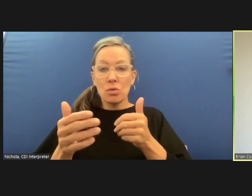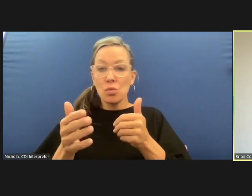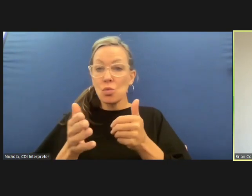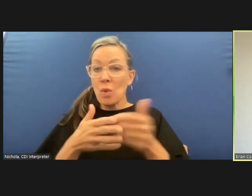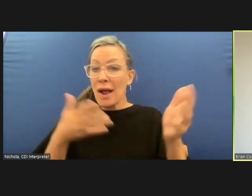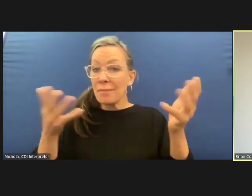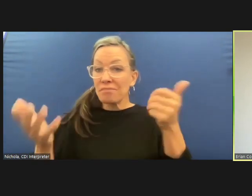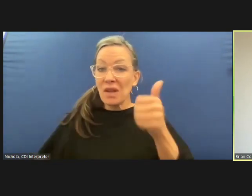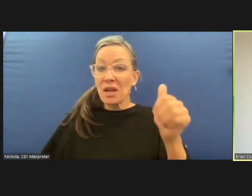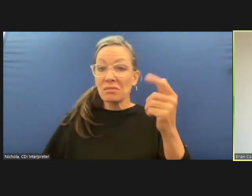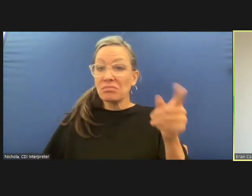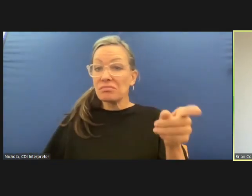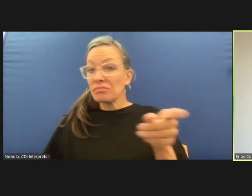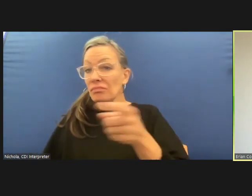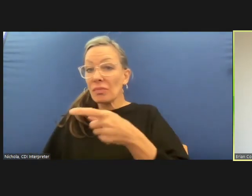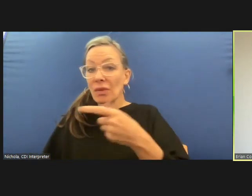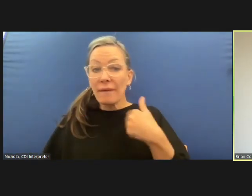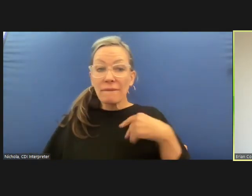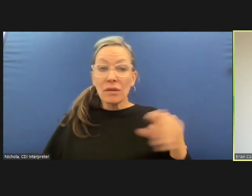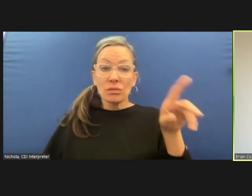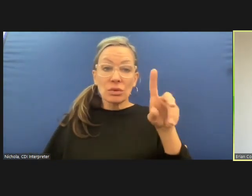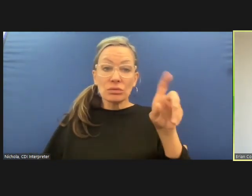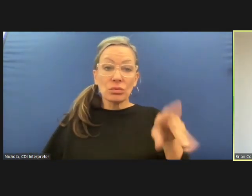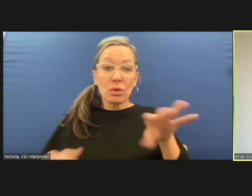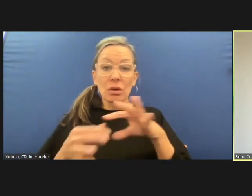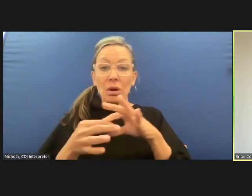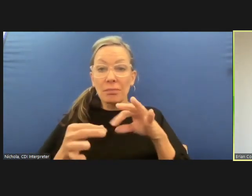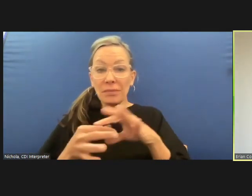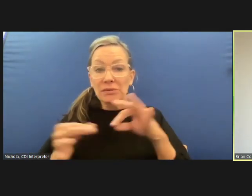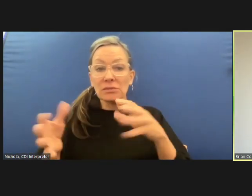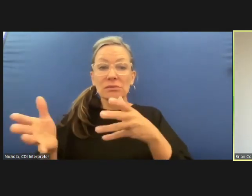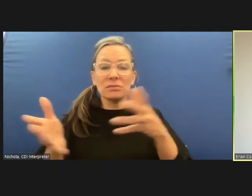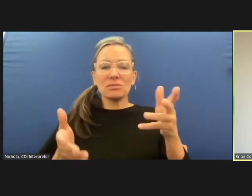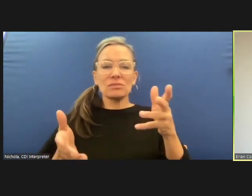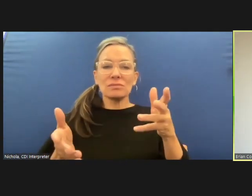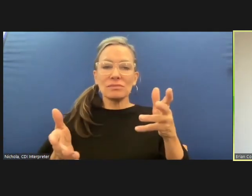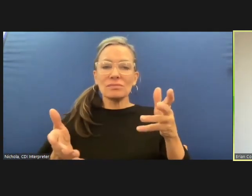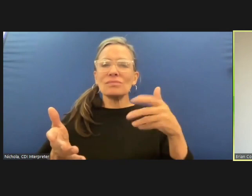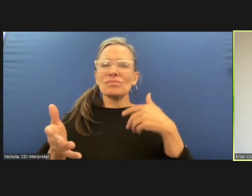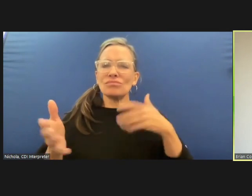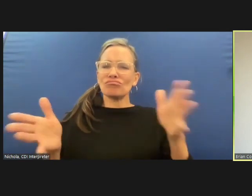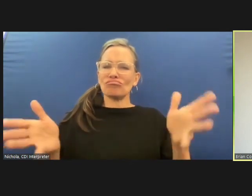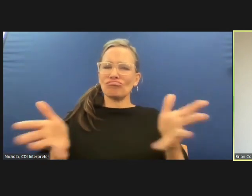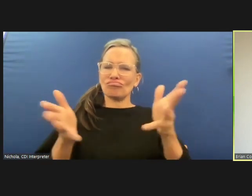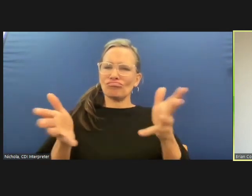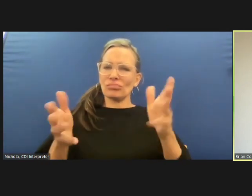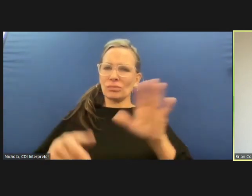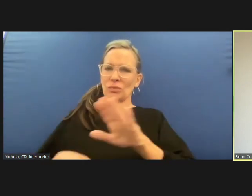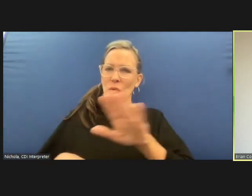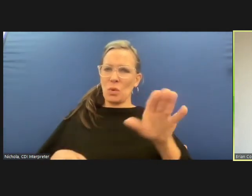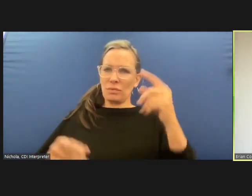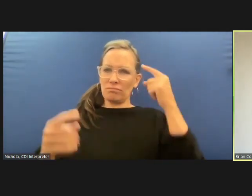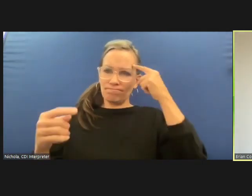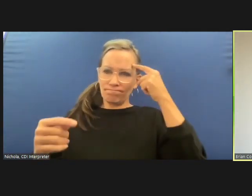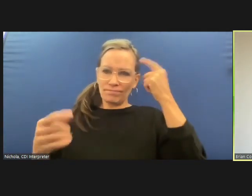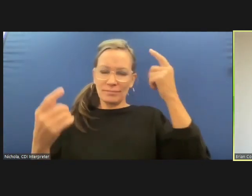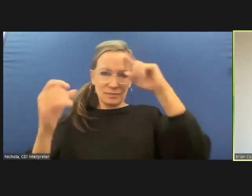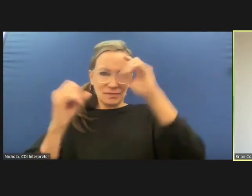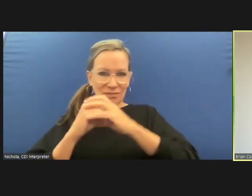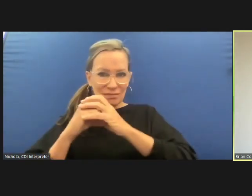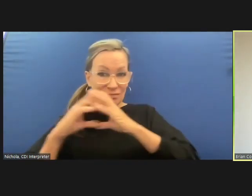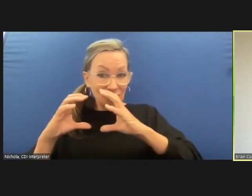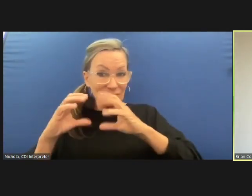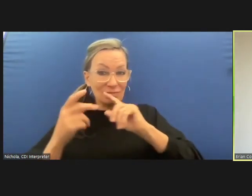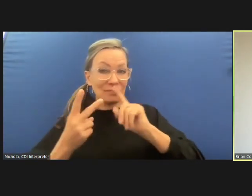hear i think all of us would love to hear is your thoughts um again in the chat uh jamila has placed the questions what are your expectations for